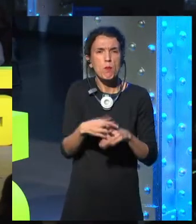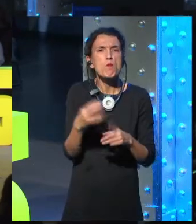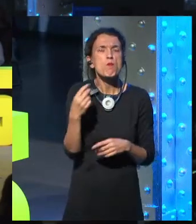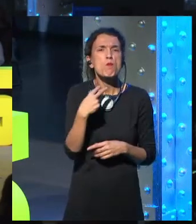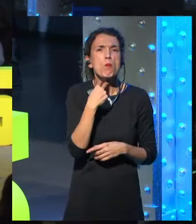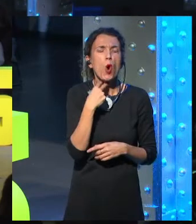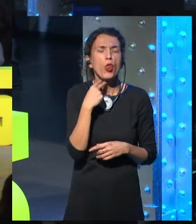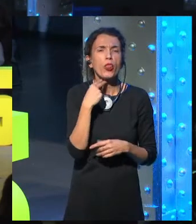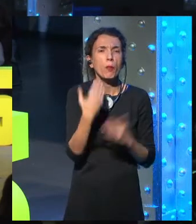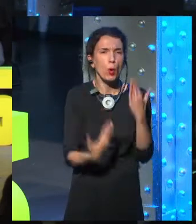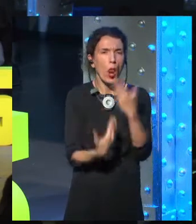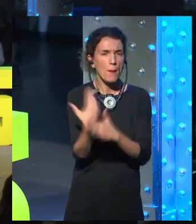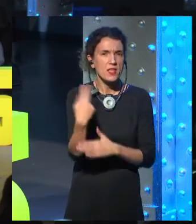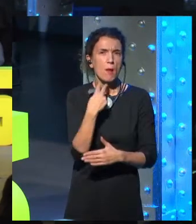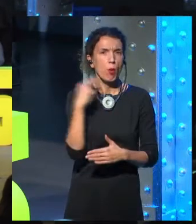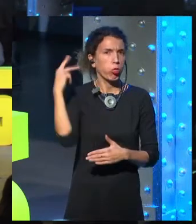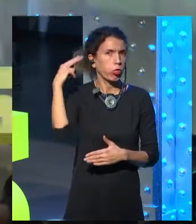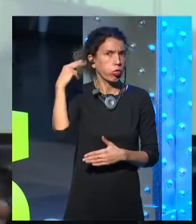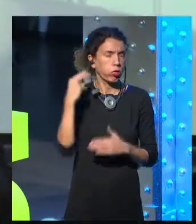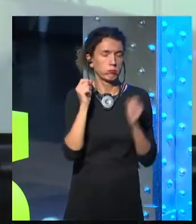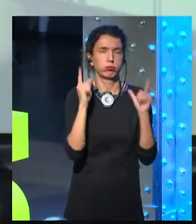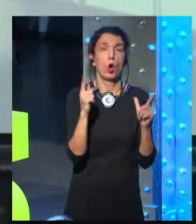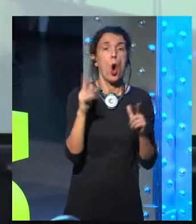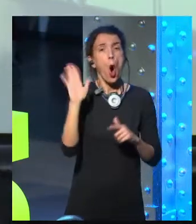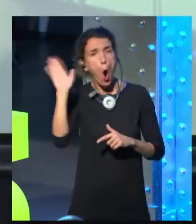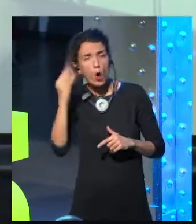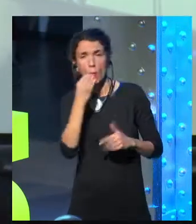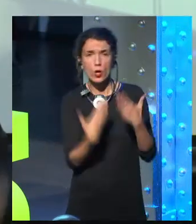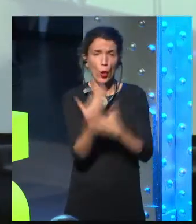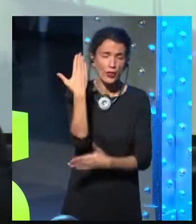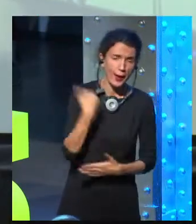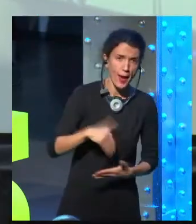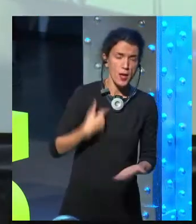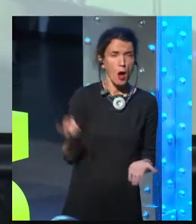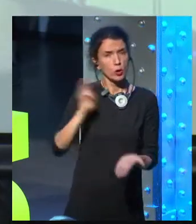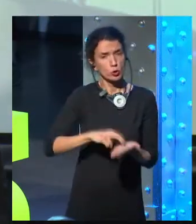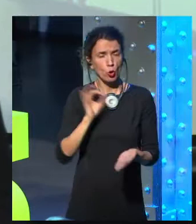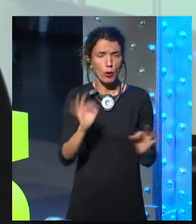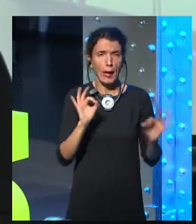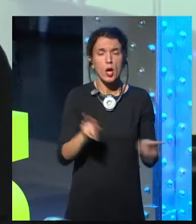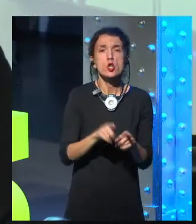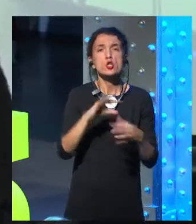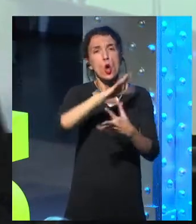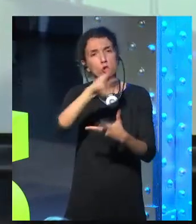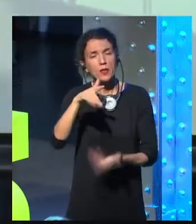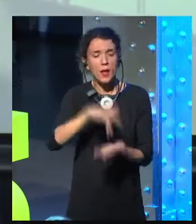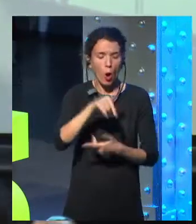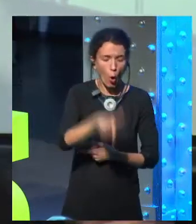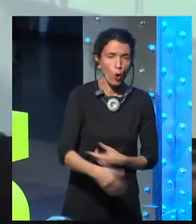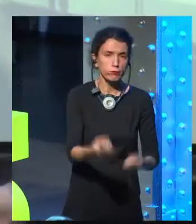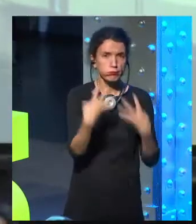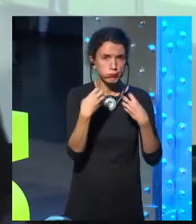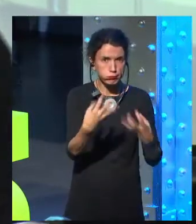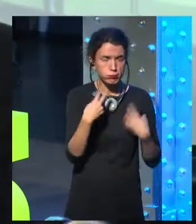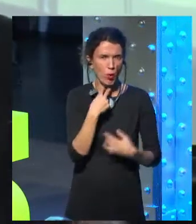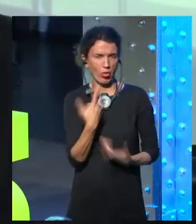disembodied computer voice reading the news to you? Nobody wants this. It only works in an advertisement. What people really want is,